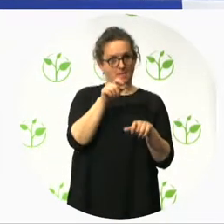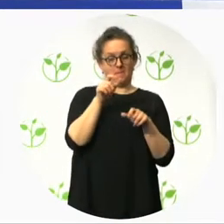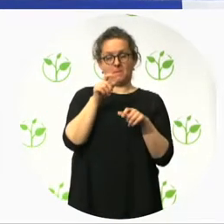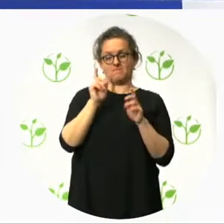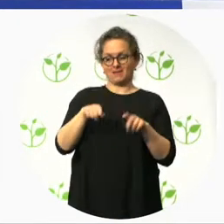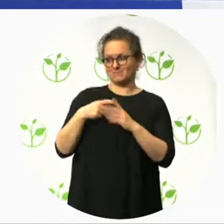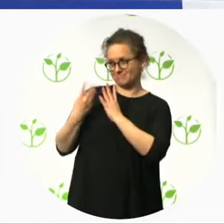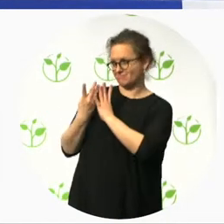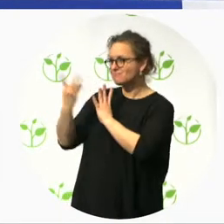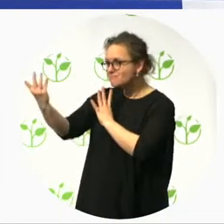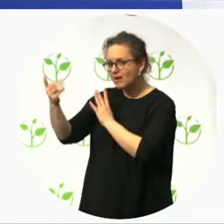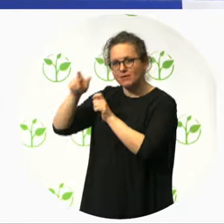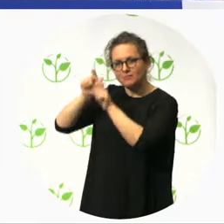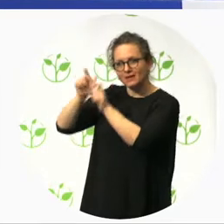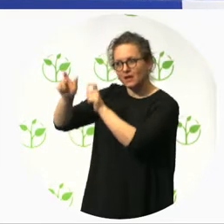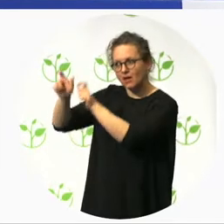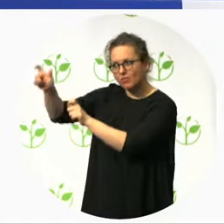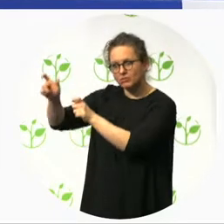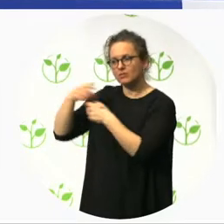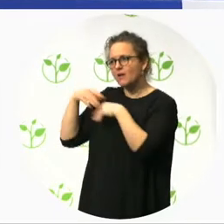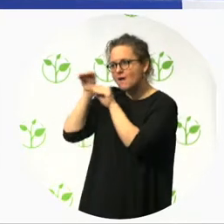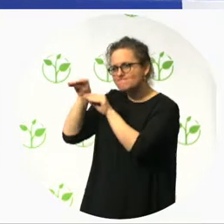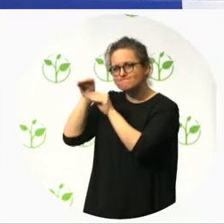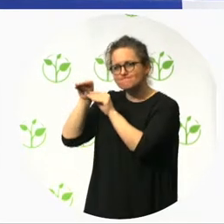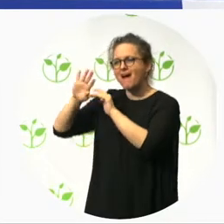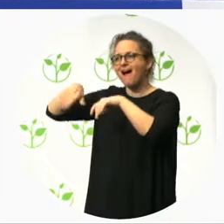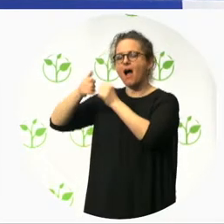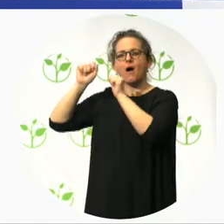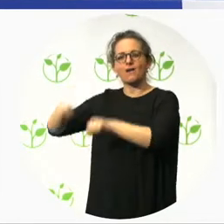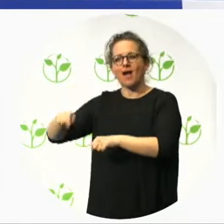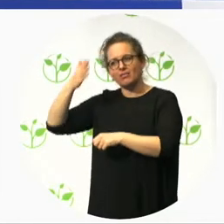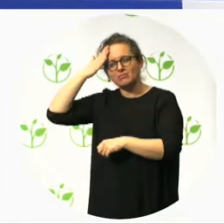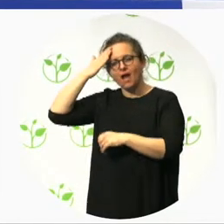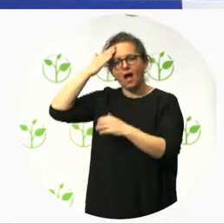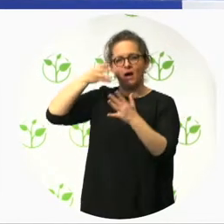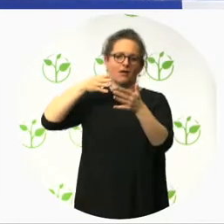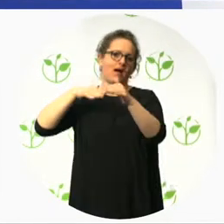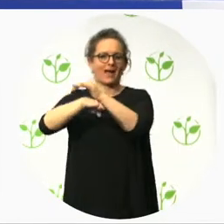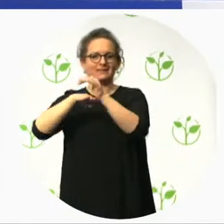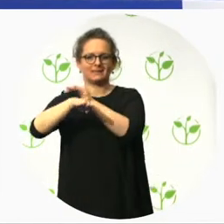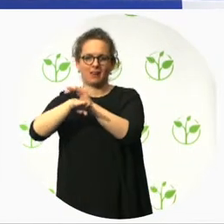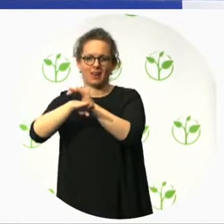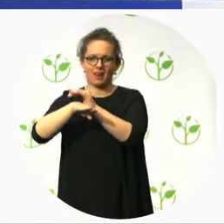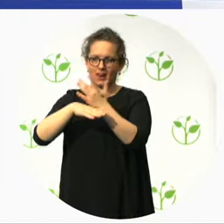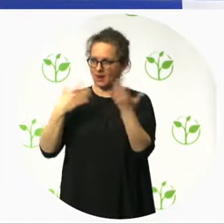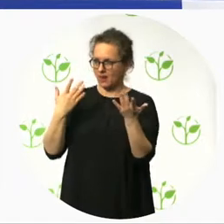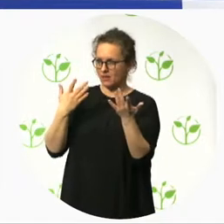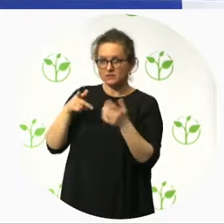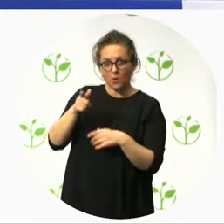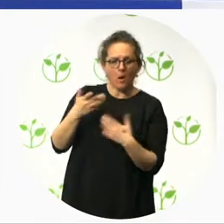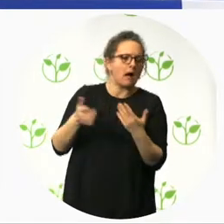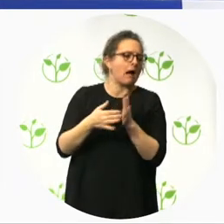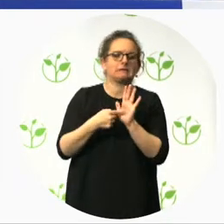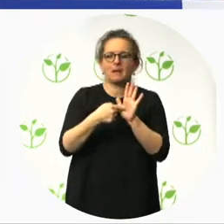The user then clicks the check button and answers the questions about the accessibility